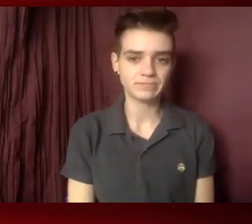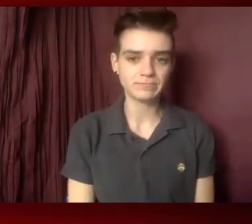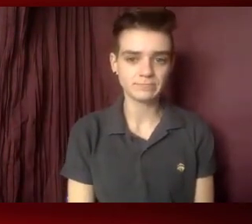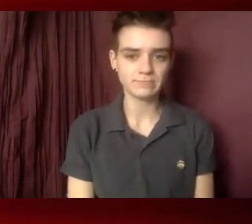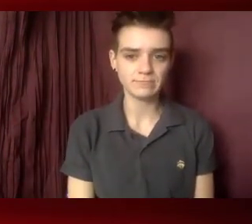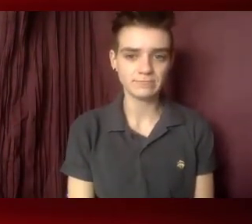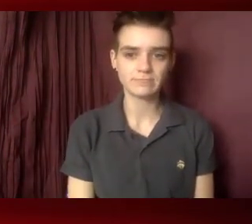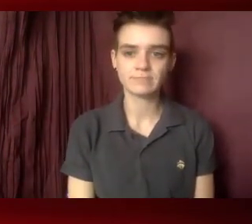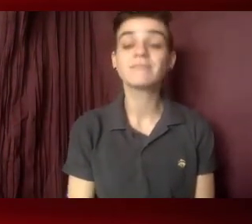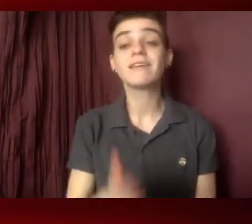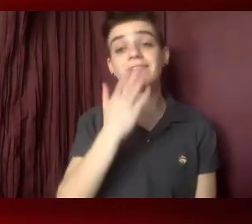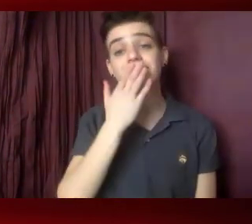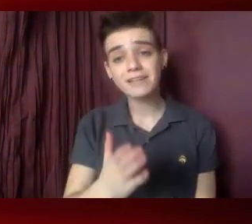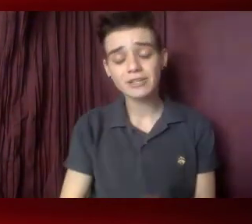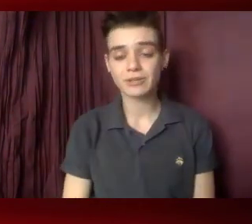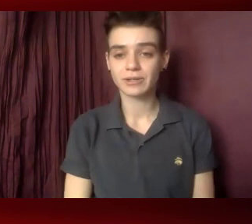Thanks, Marianne.